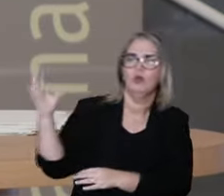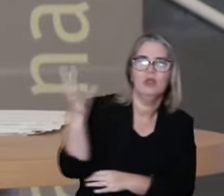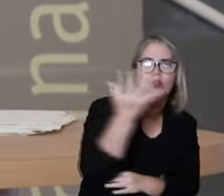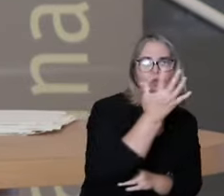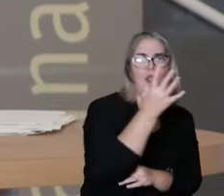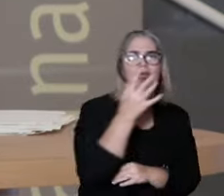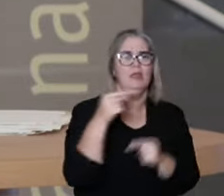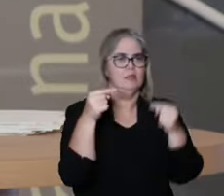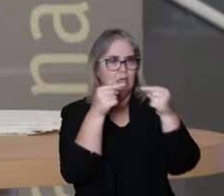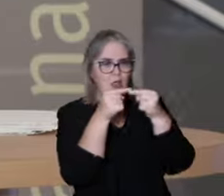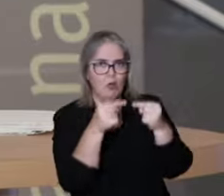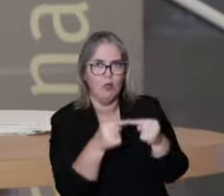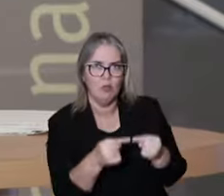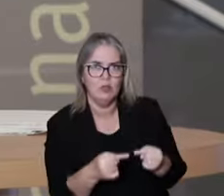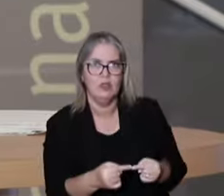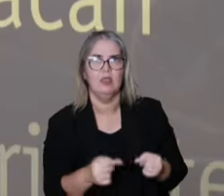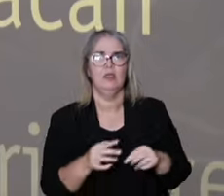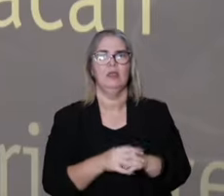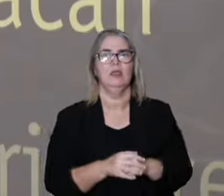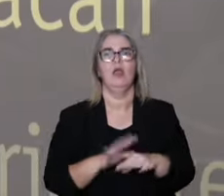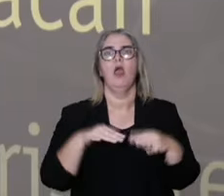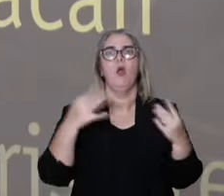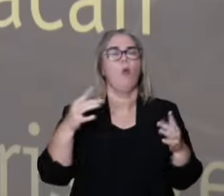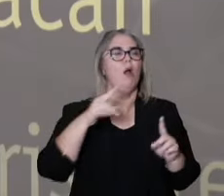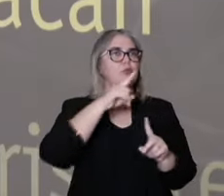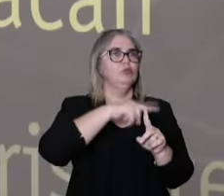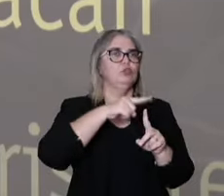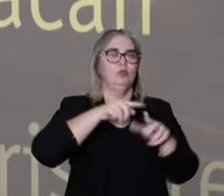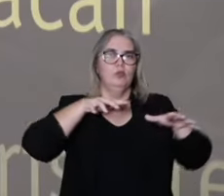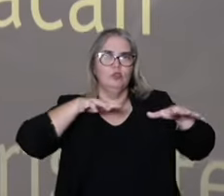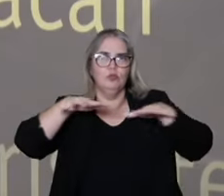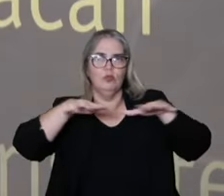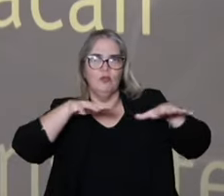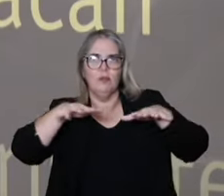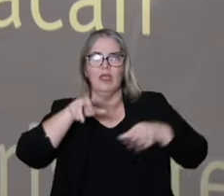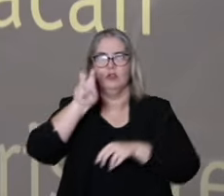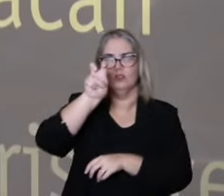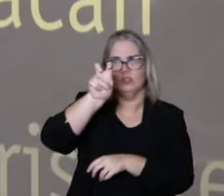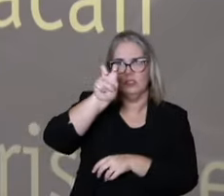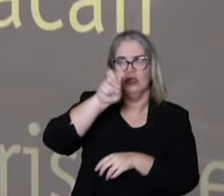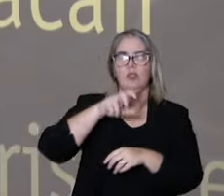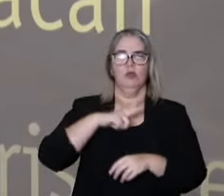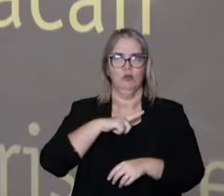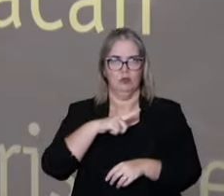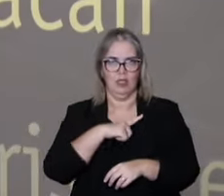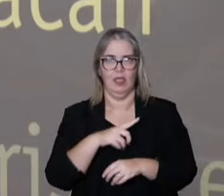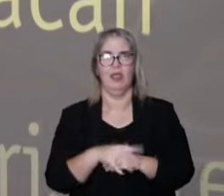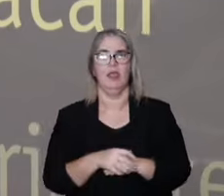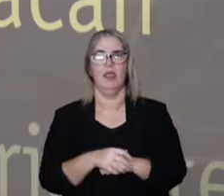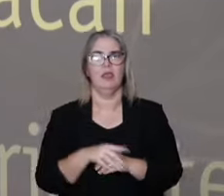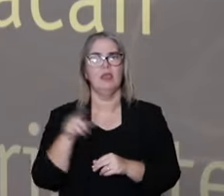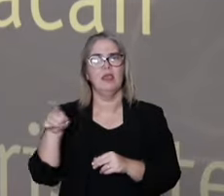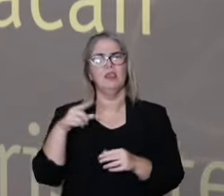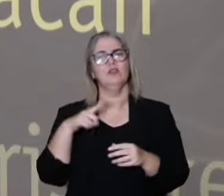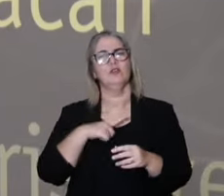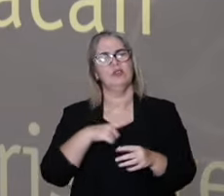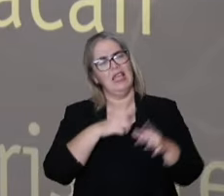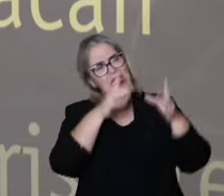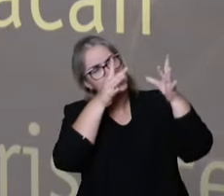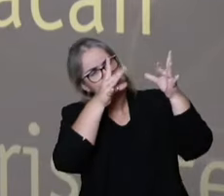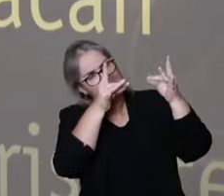body with elements of nature. These elements, they have some type of movement. We have five movements.